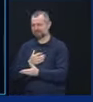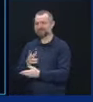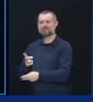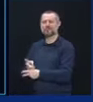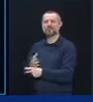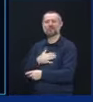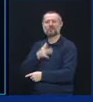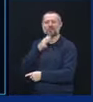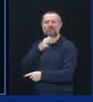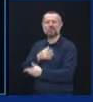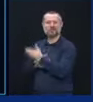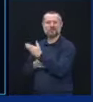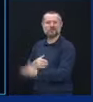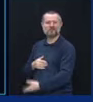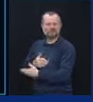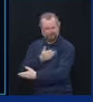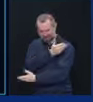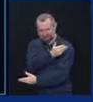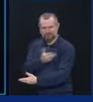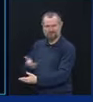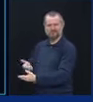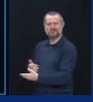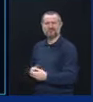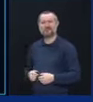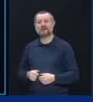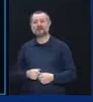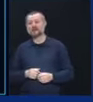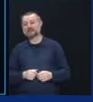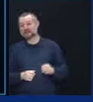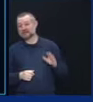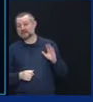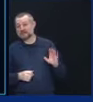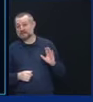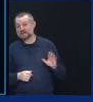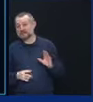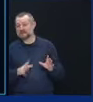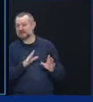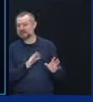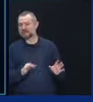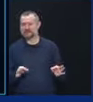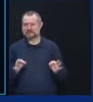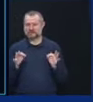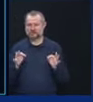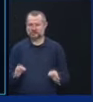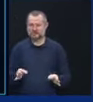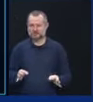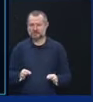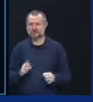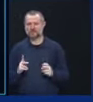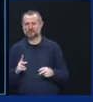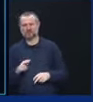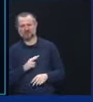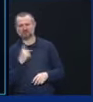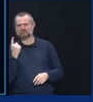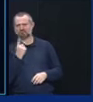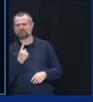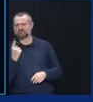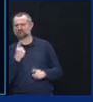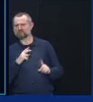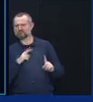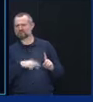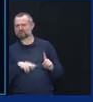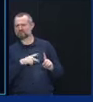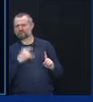And it's his decisions that people now question with no